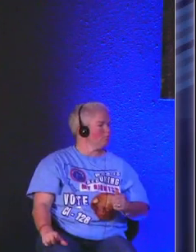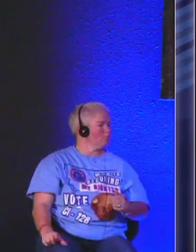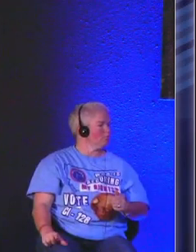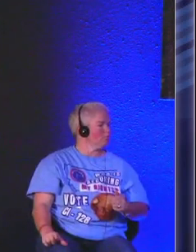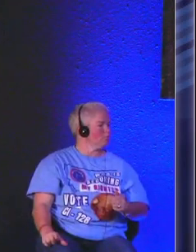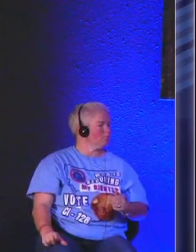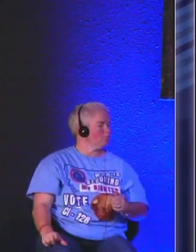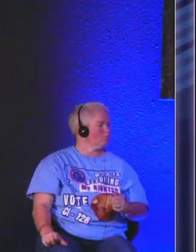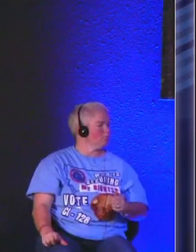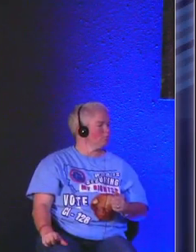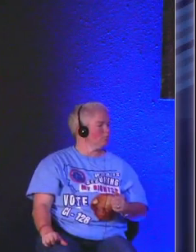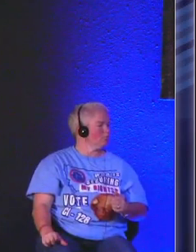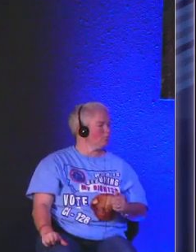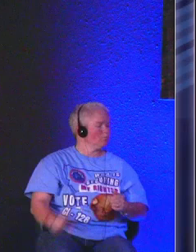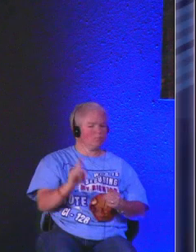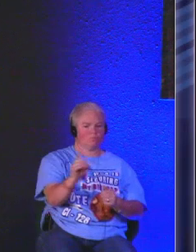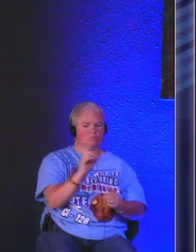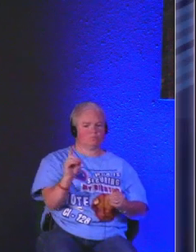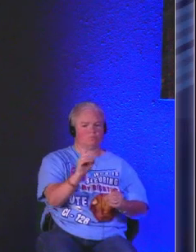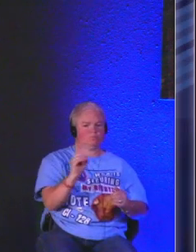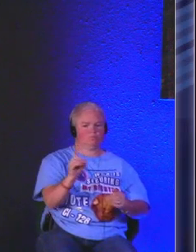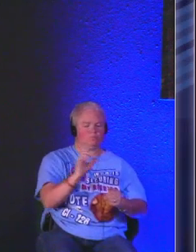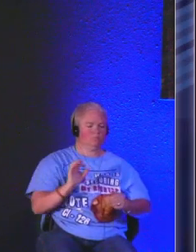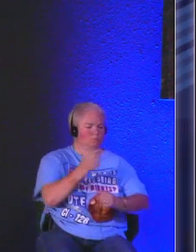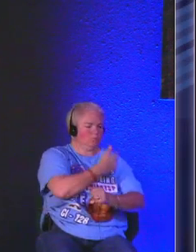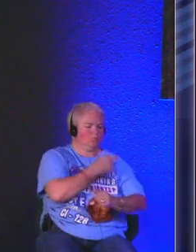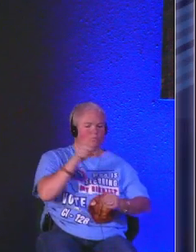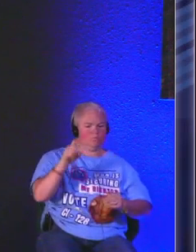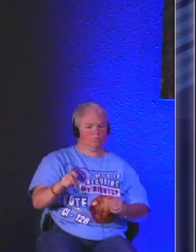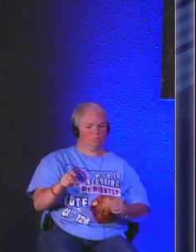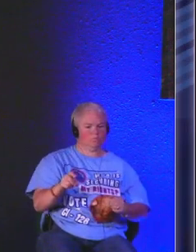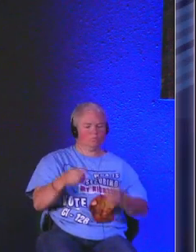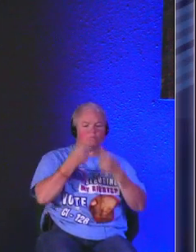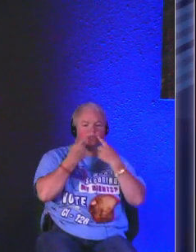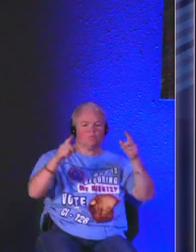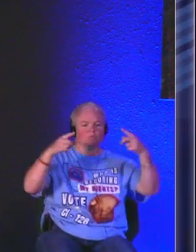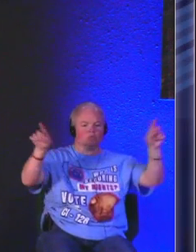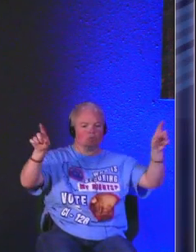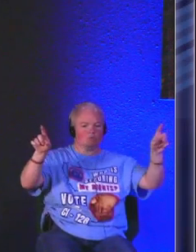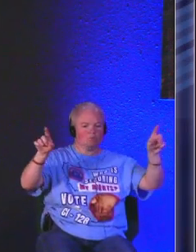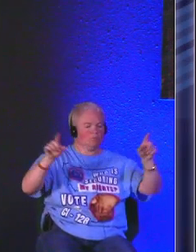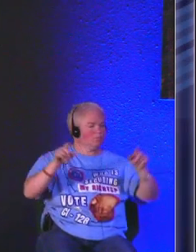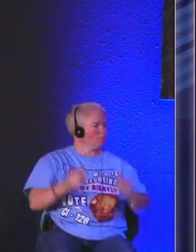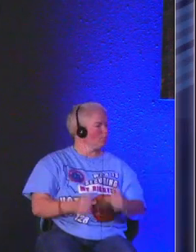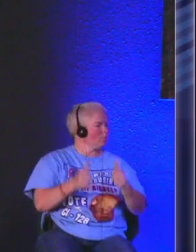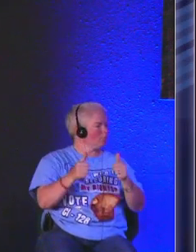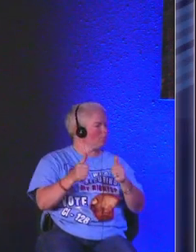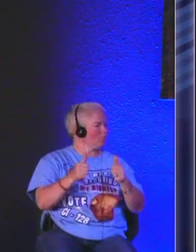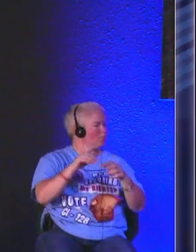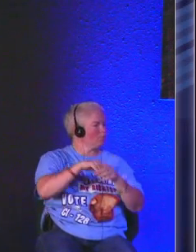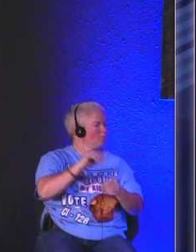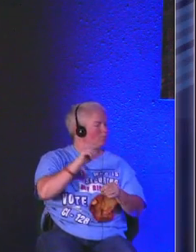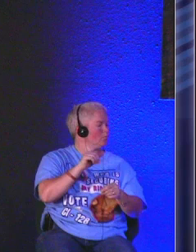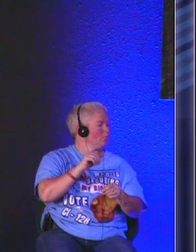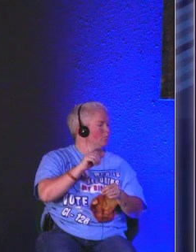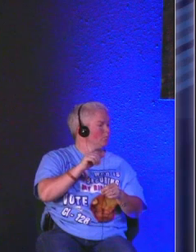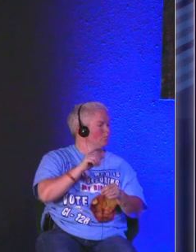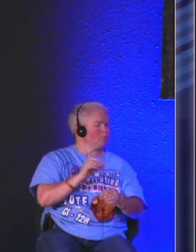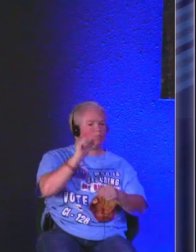this is probably something that we need to be proclaiming and living out